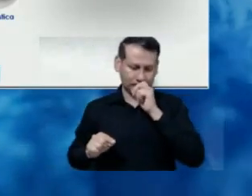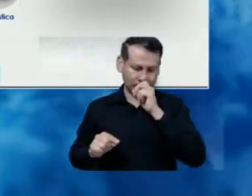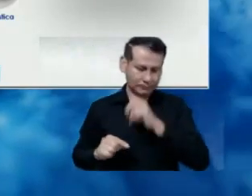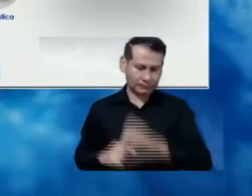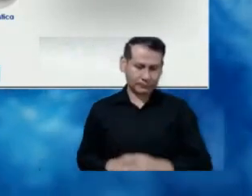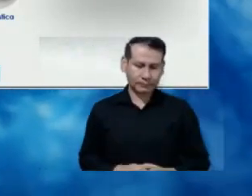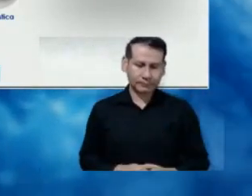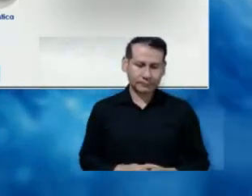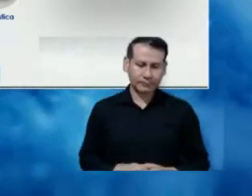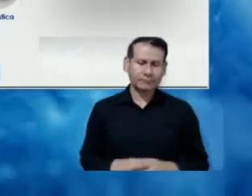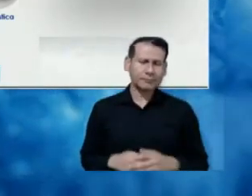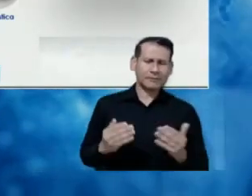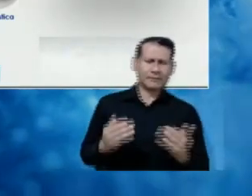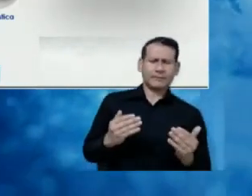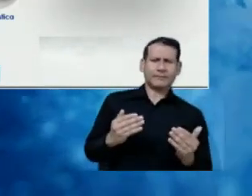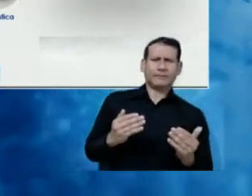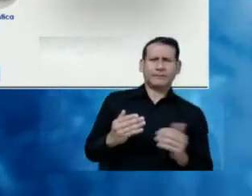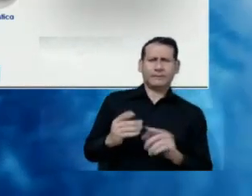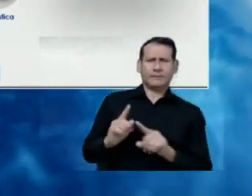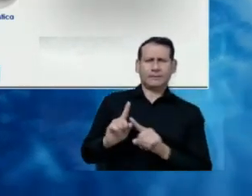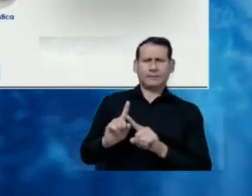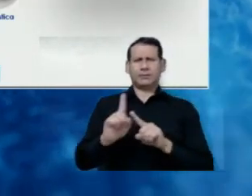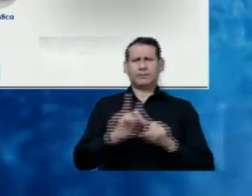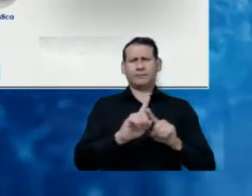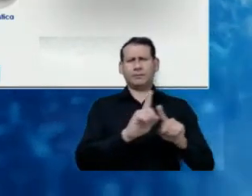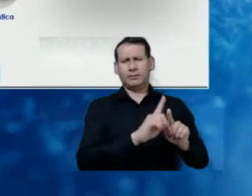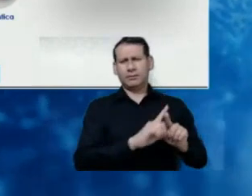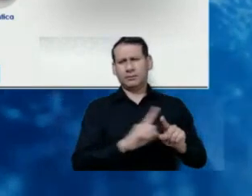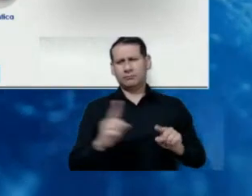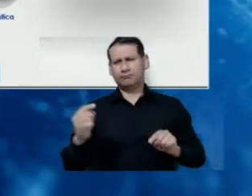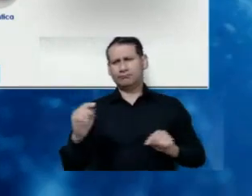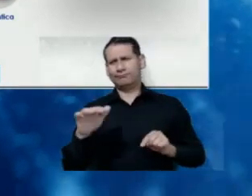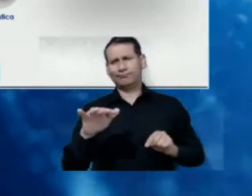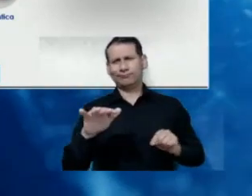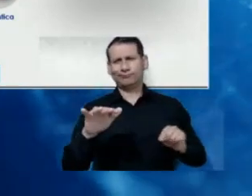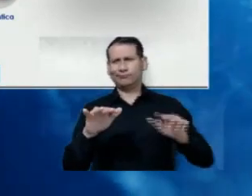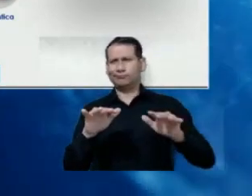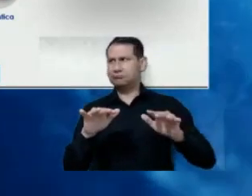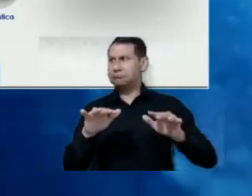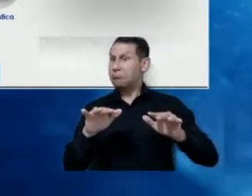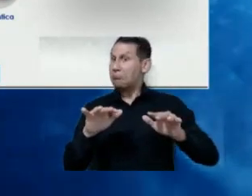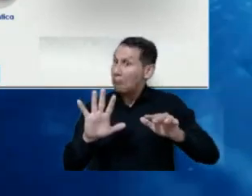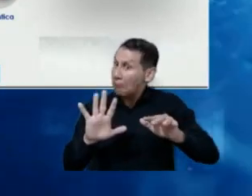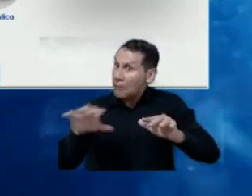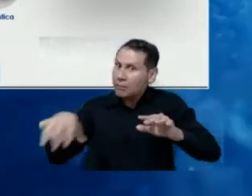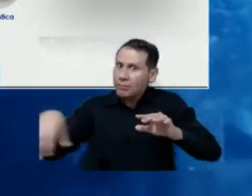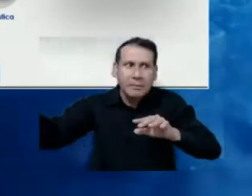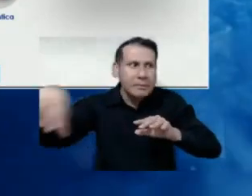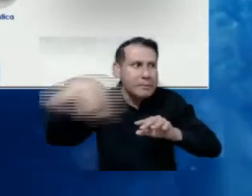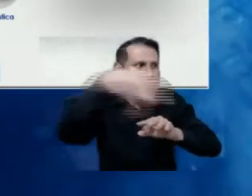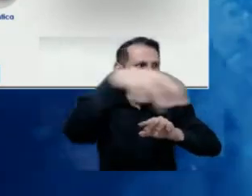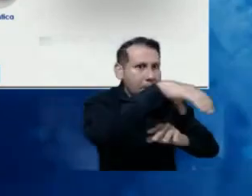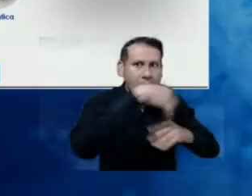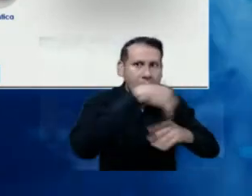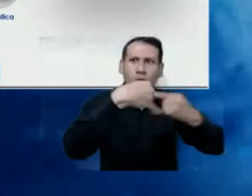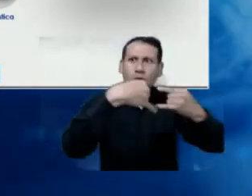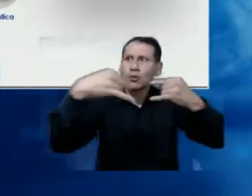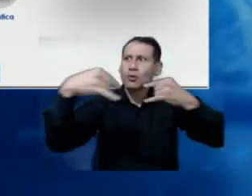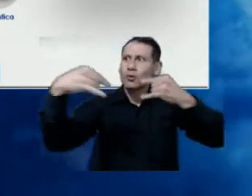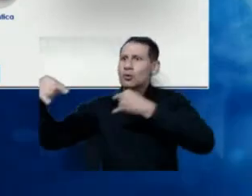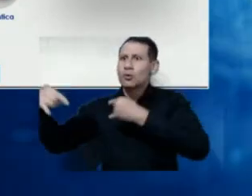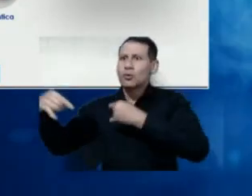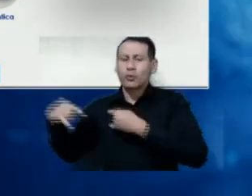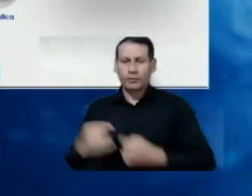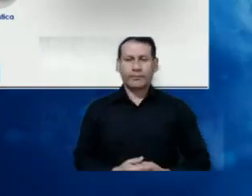different mixtures, they give wireless solutions to different sectors. But this